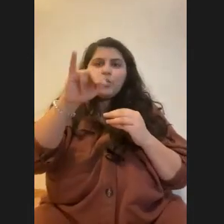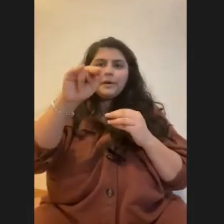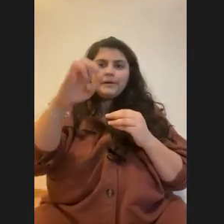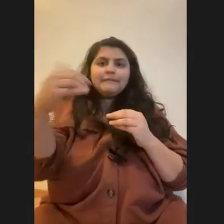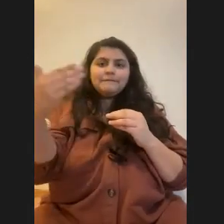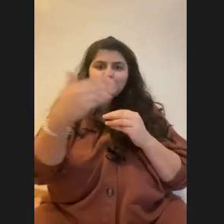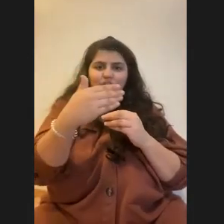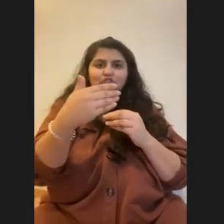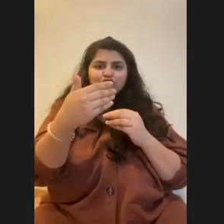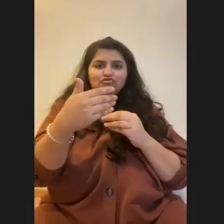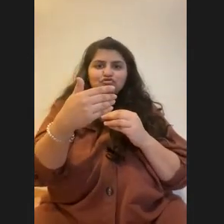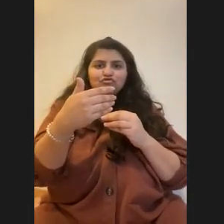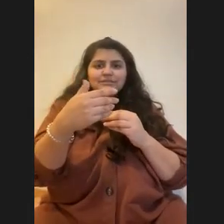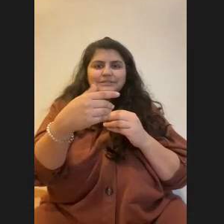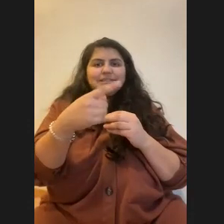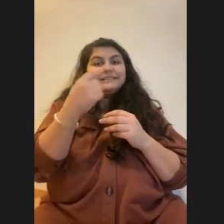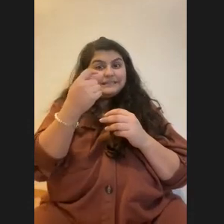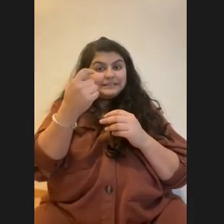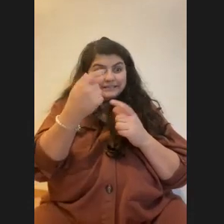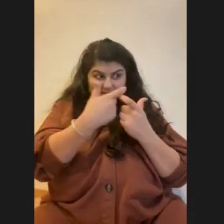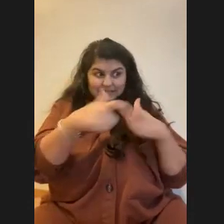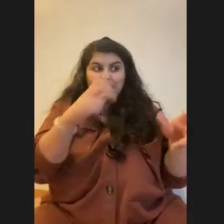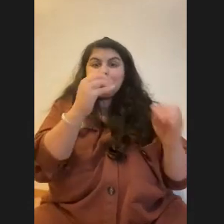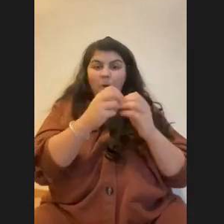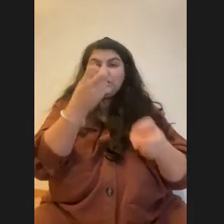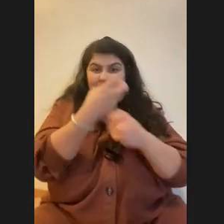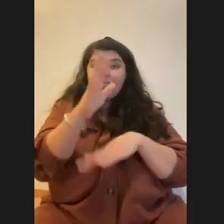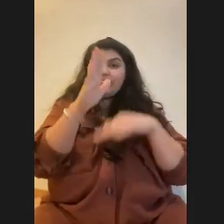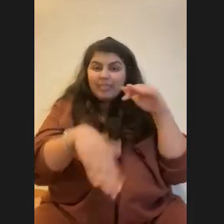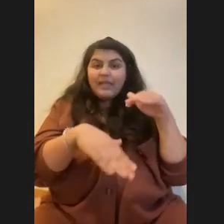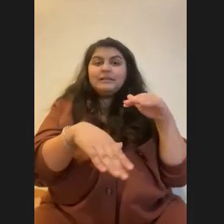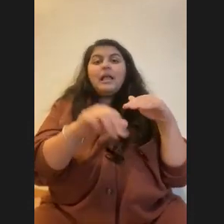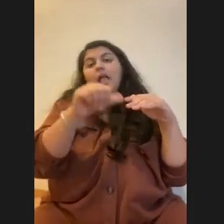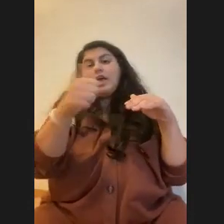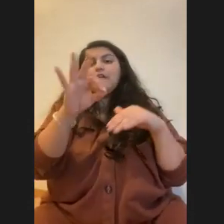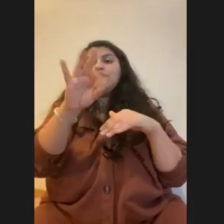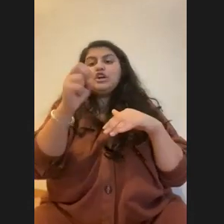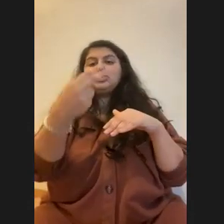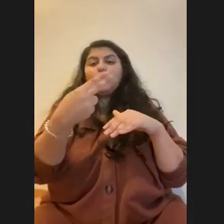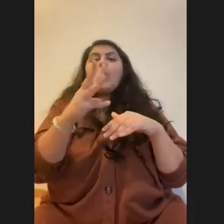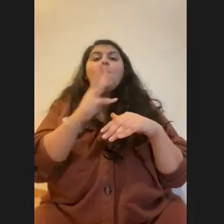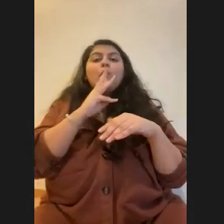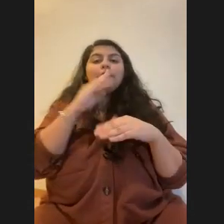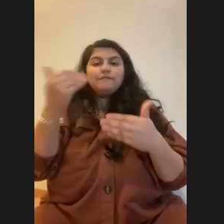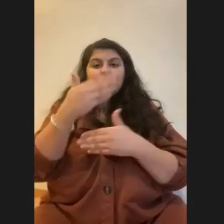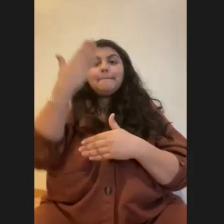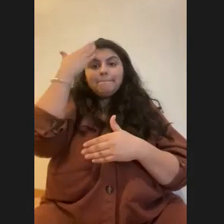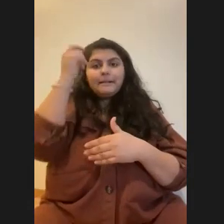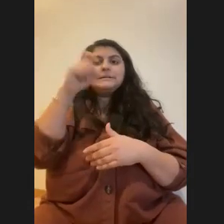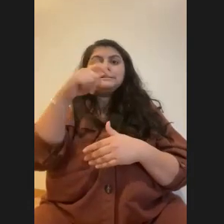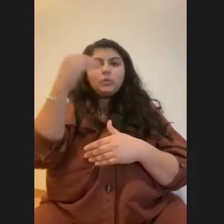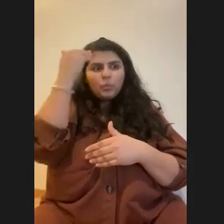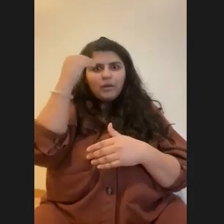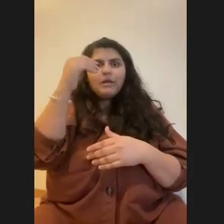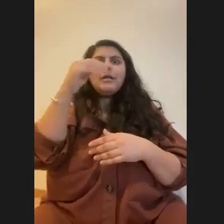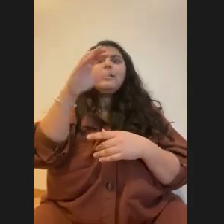is a bigger pain in the butt than a freshwater system, because you have to not only worry about all of the chemicals